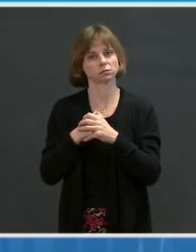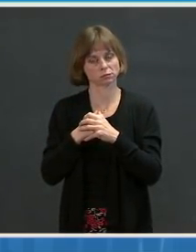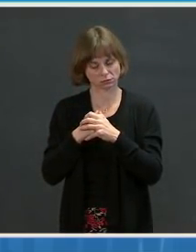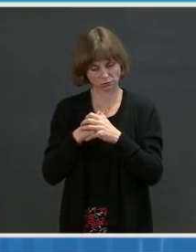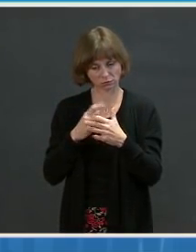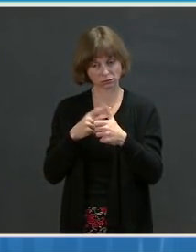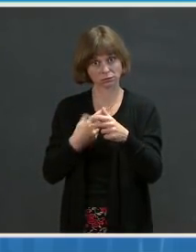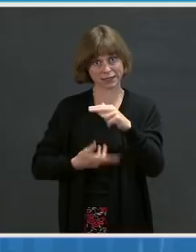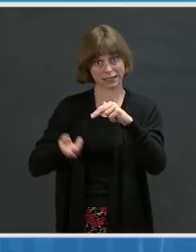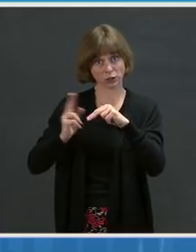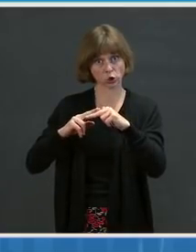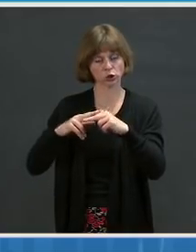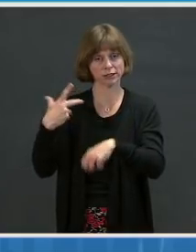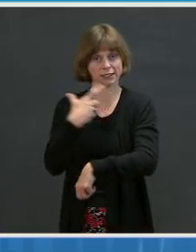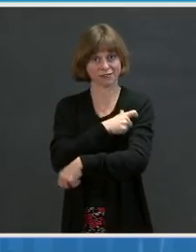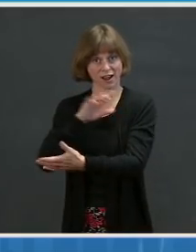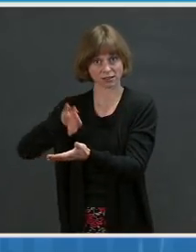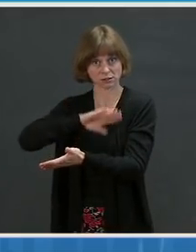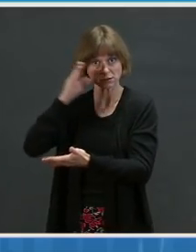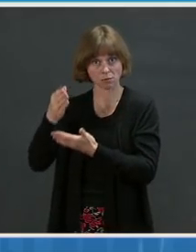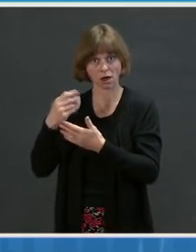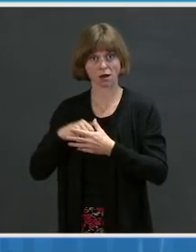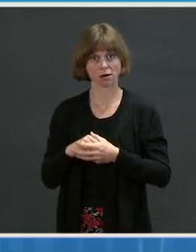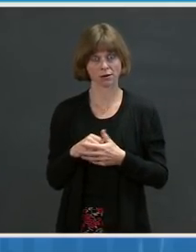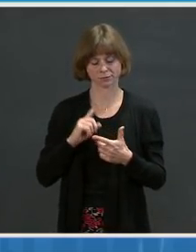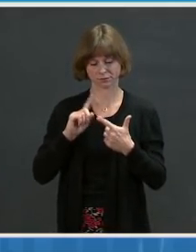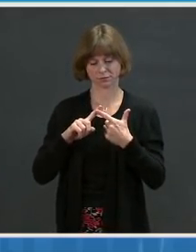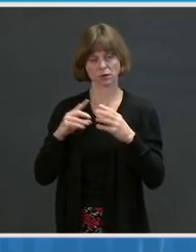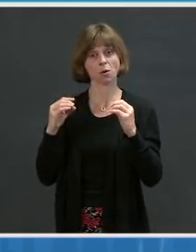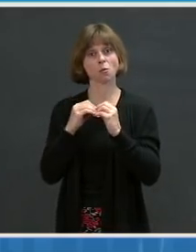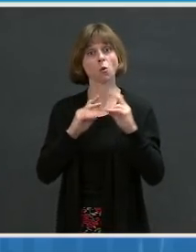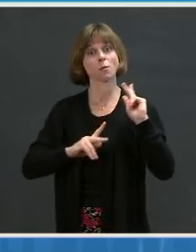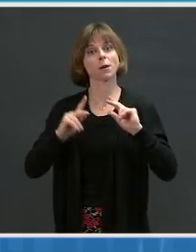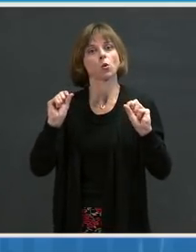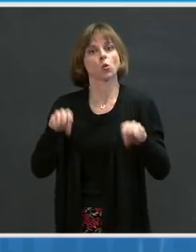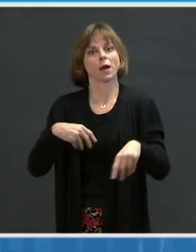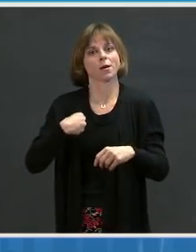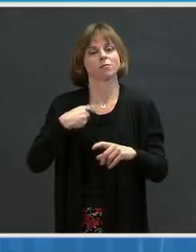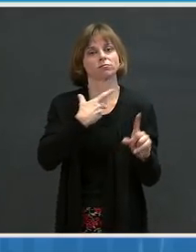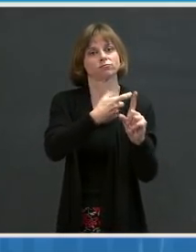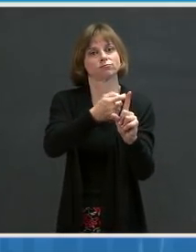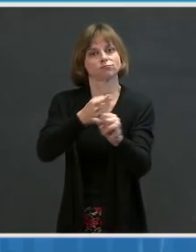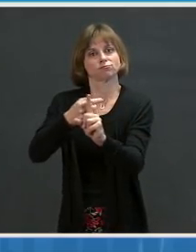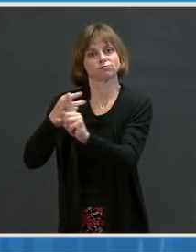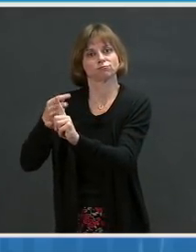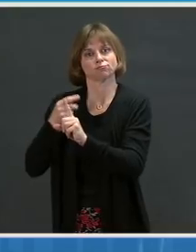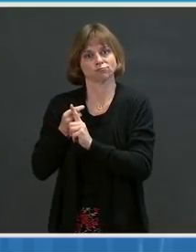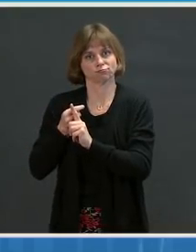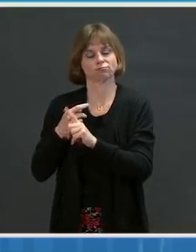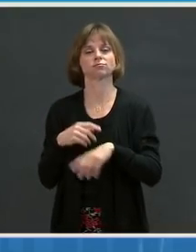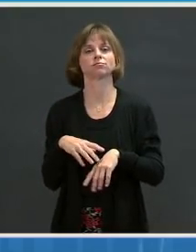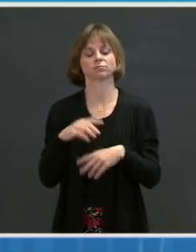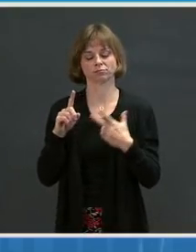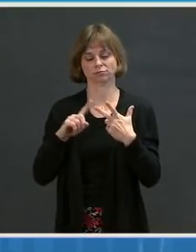More vaccine supply, more vaccinators, and more places to get vaccinated.